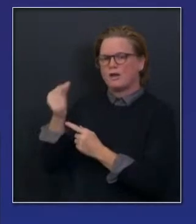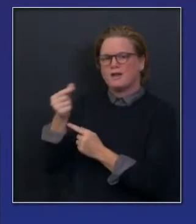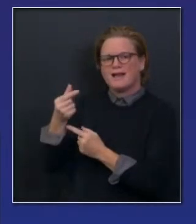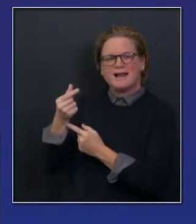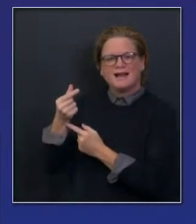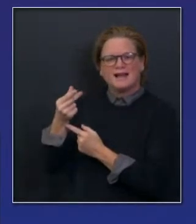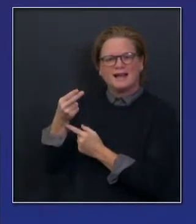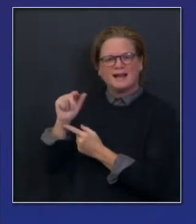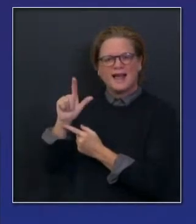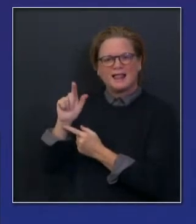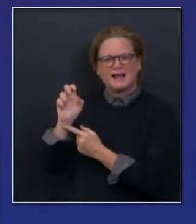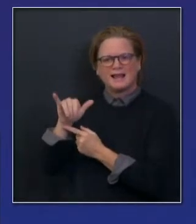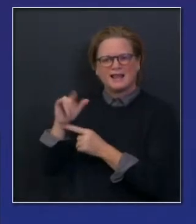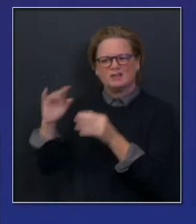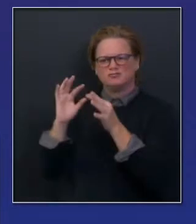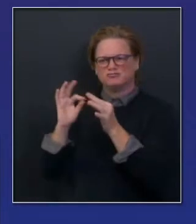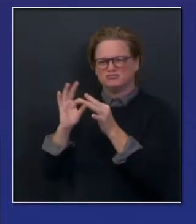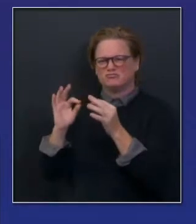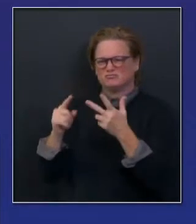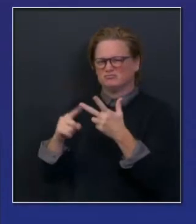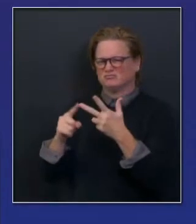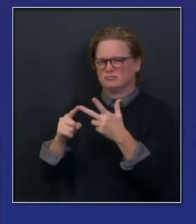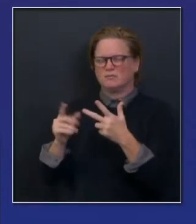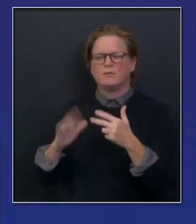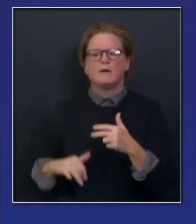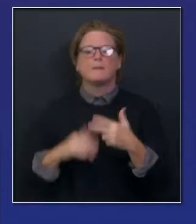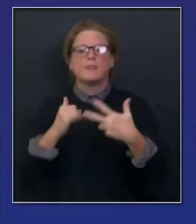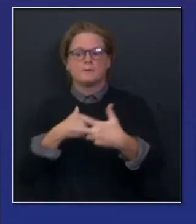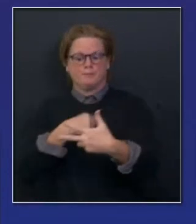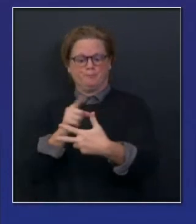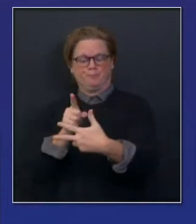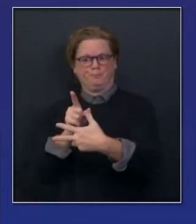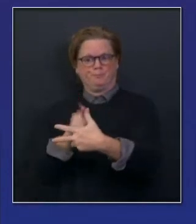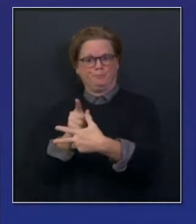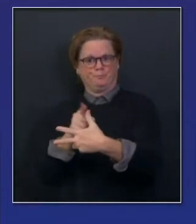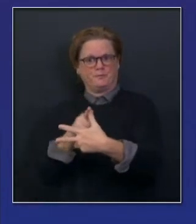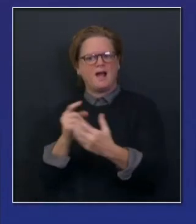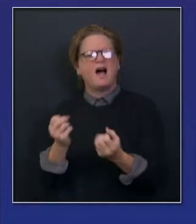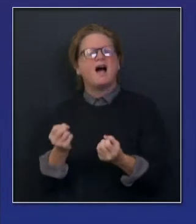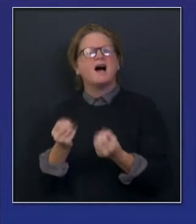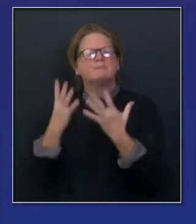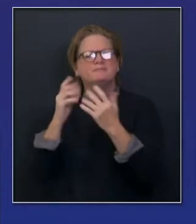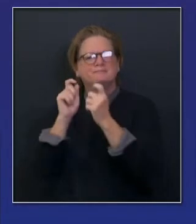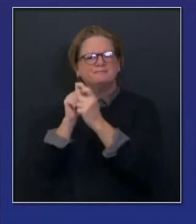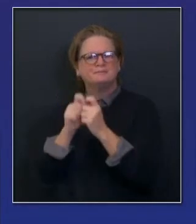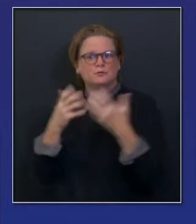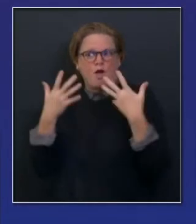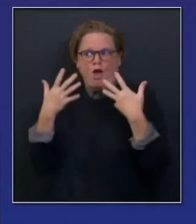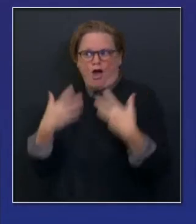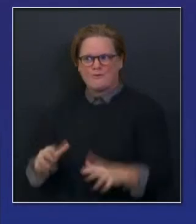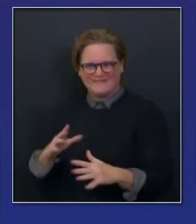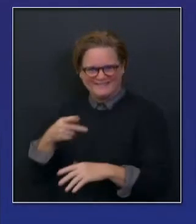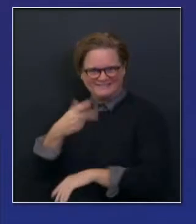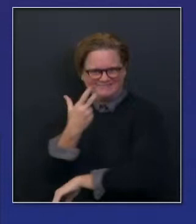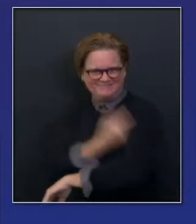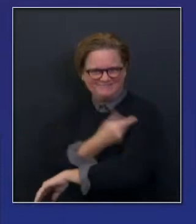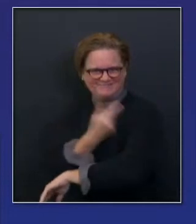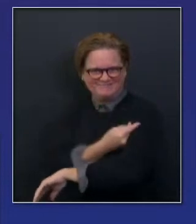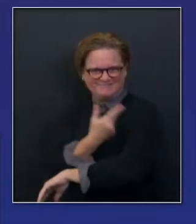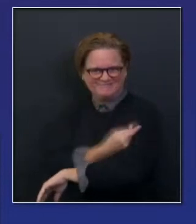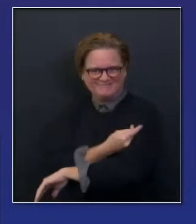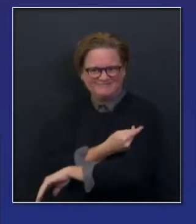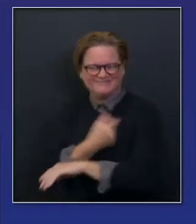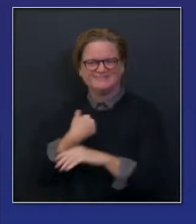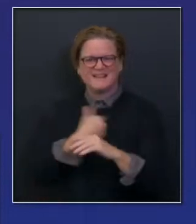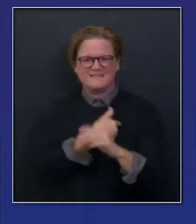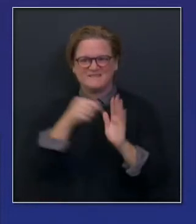do know is we received four locations, and I laid out those details on the locations, the doses, 33